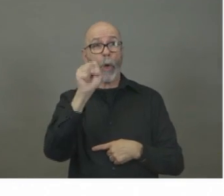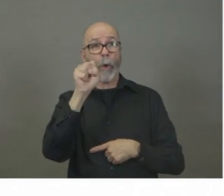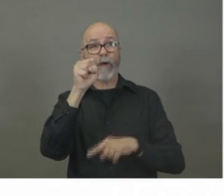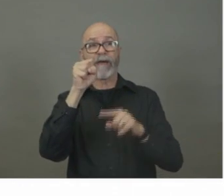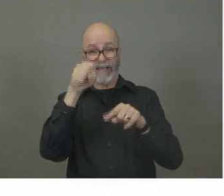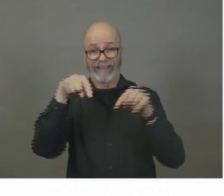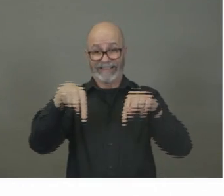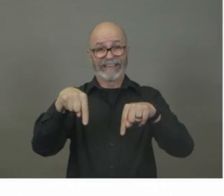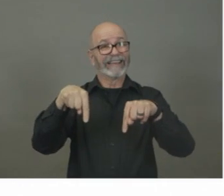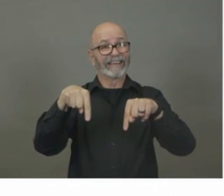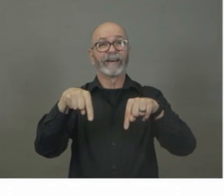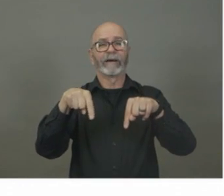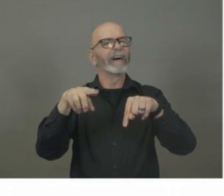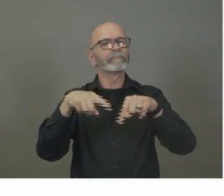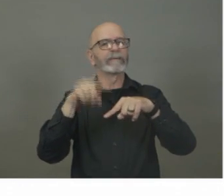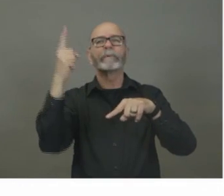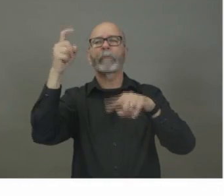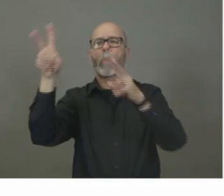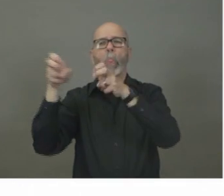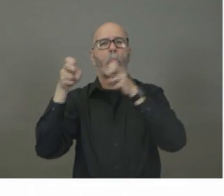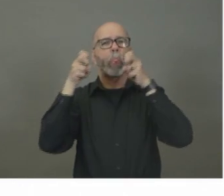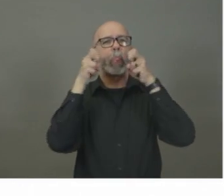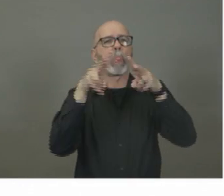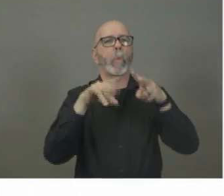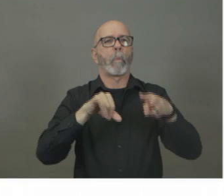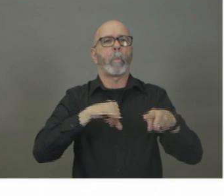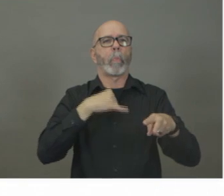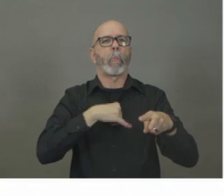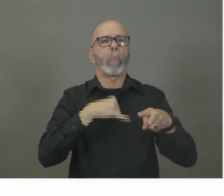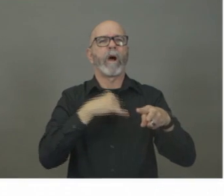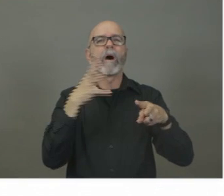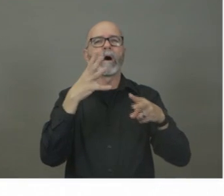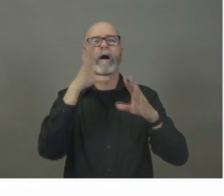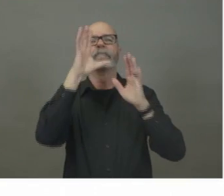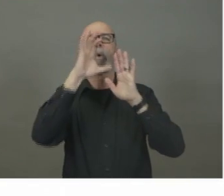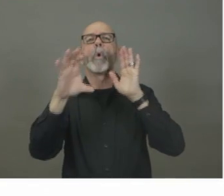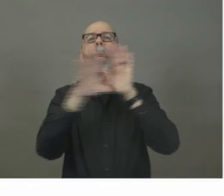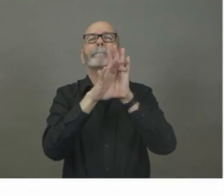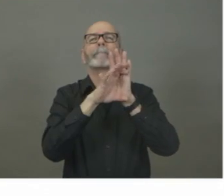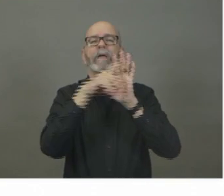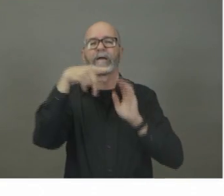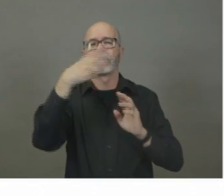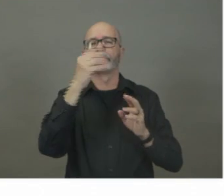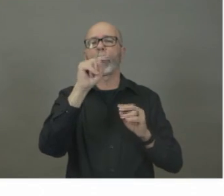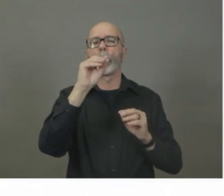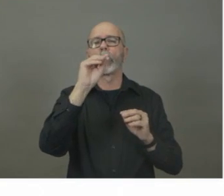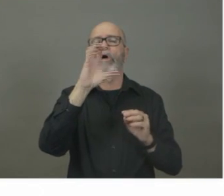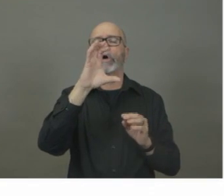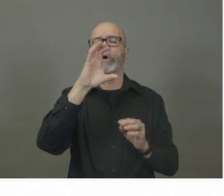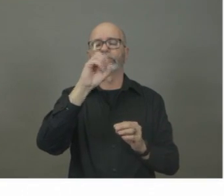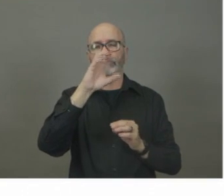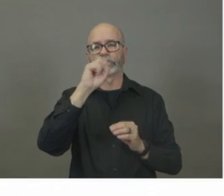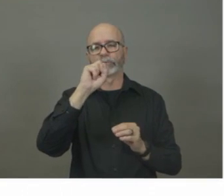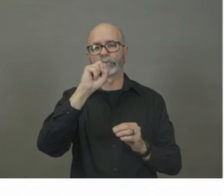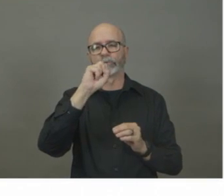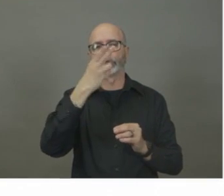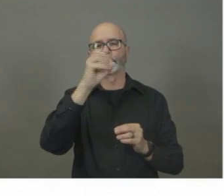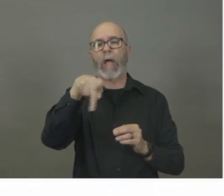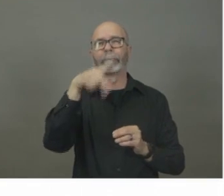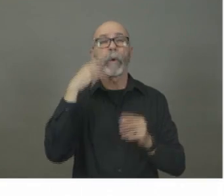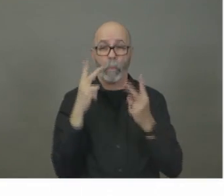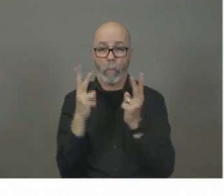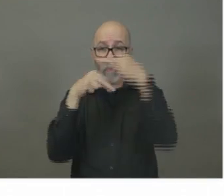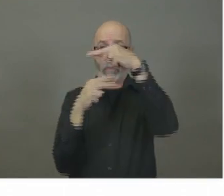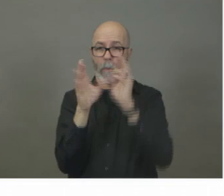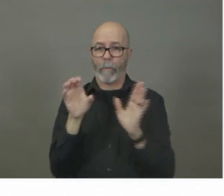but photoshopped, uh, and that included text, uh, that was attributed to me as the health minister. Um, not sure of the source. I will acknowledge